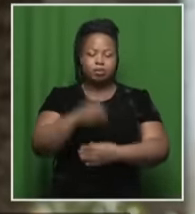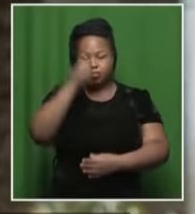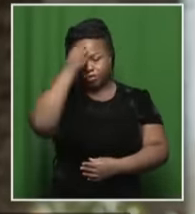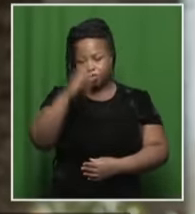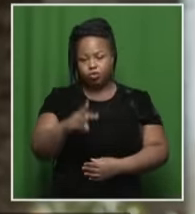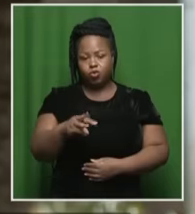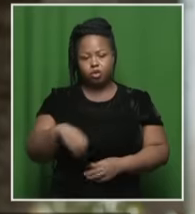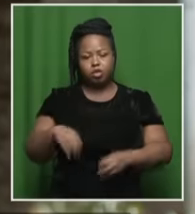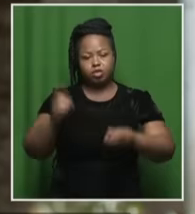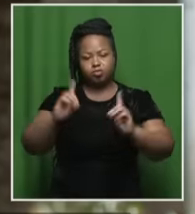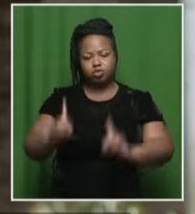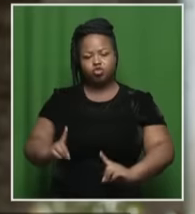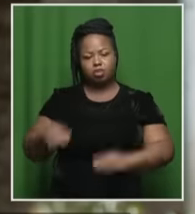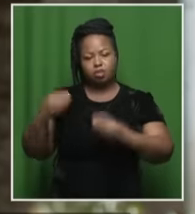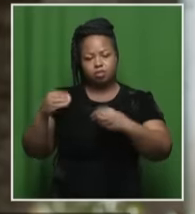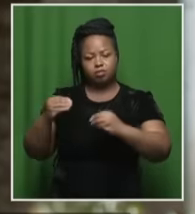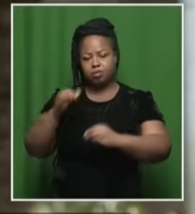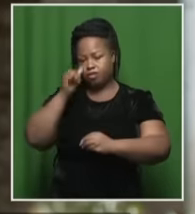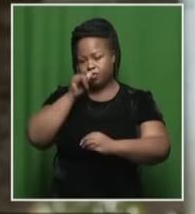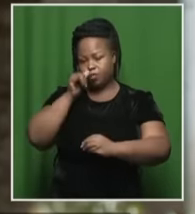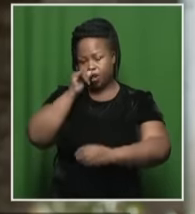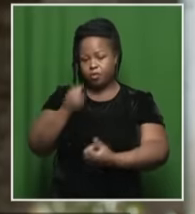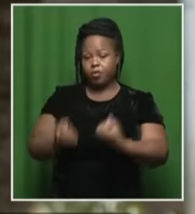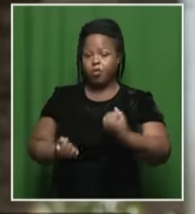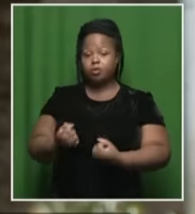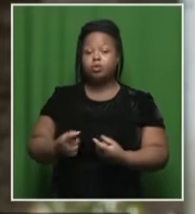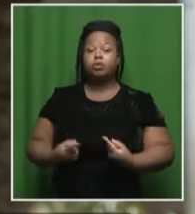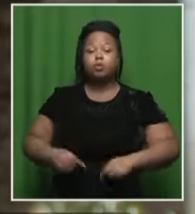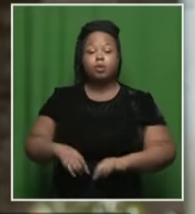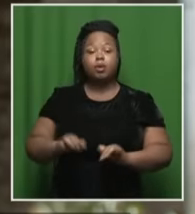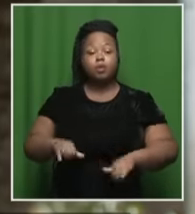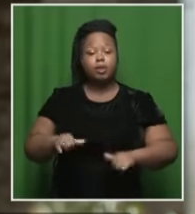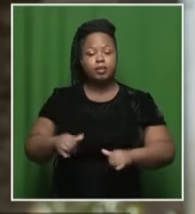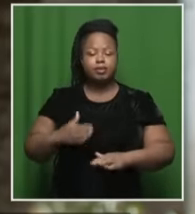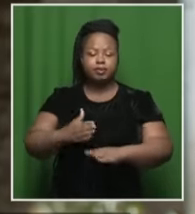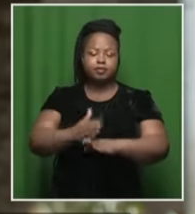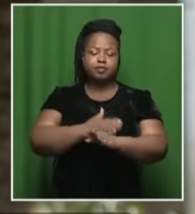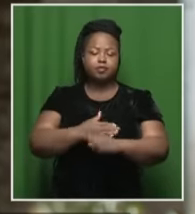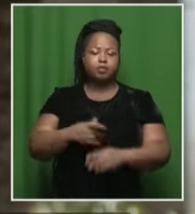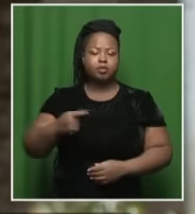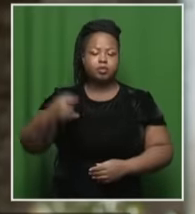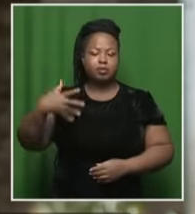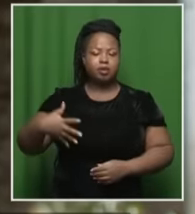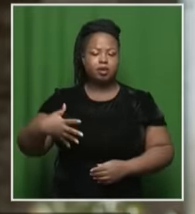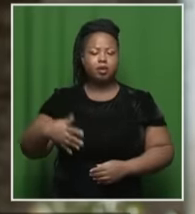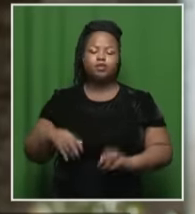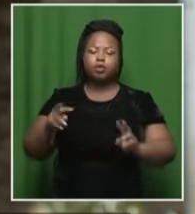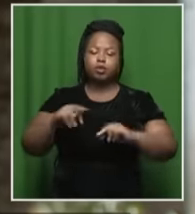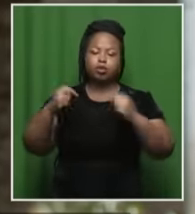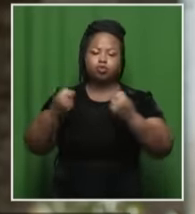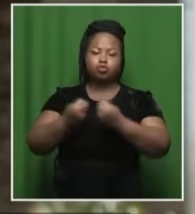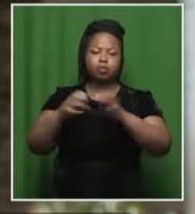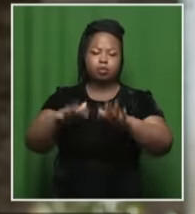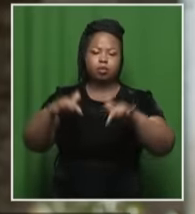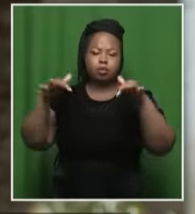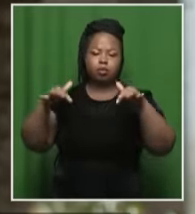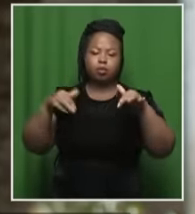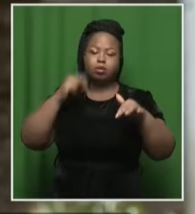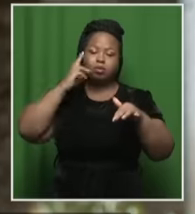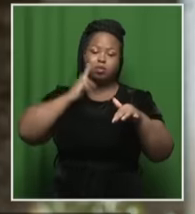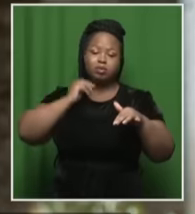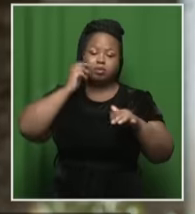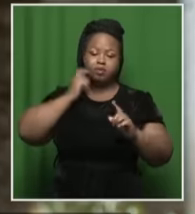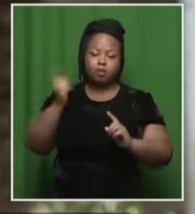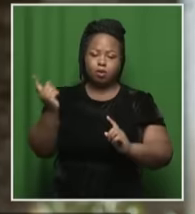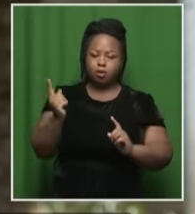Crimes Court, where we are actually waiting for the former Speaker of the National Assembly, NOSIVM, Mapisa Ngakula, to make her way here.